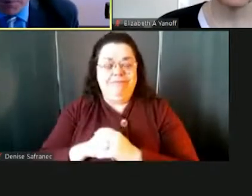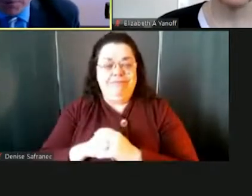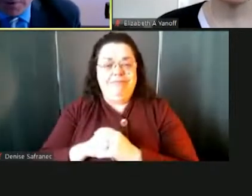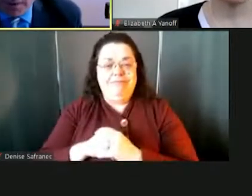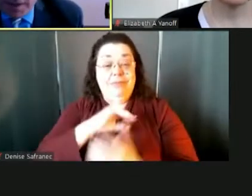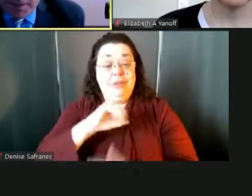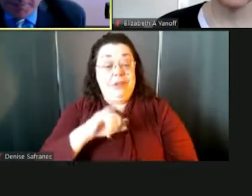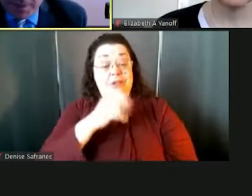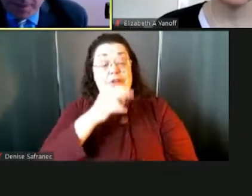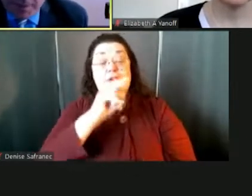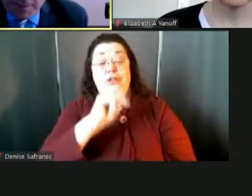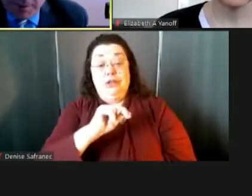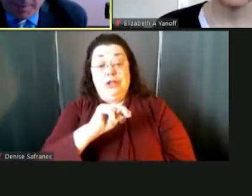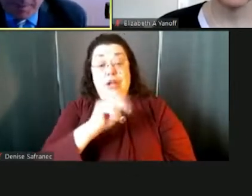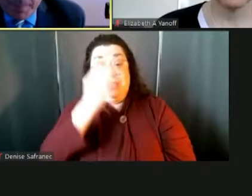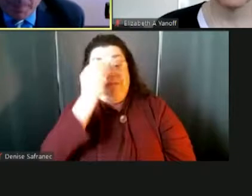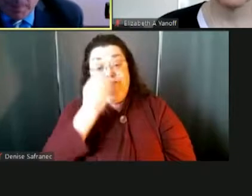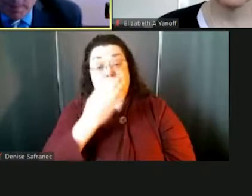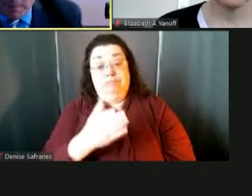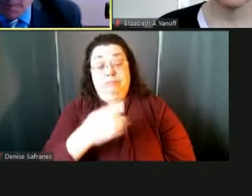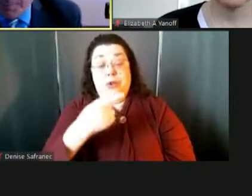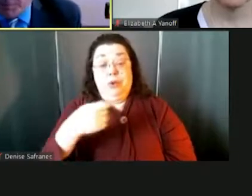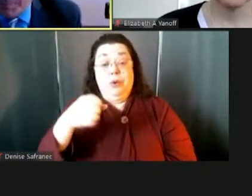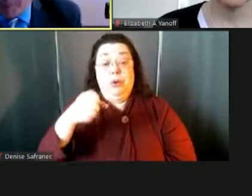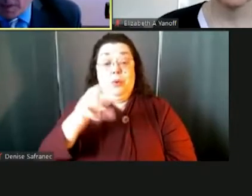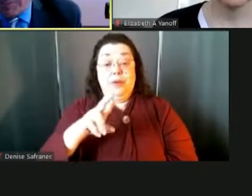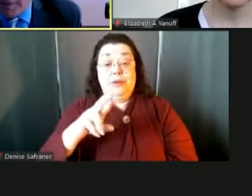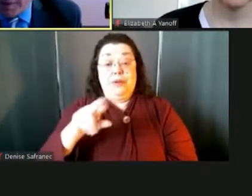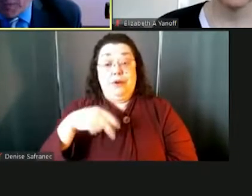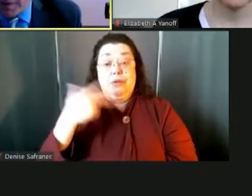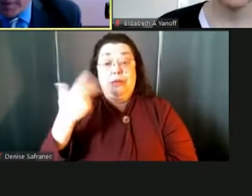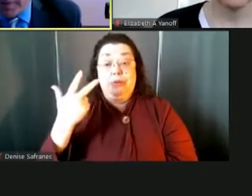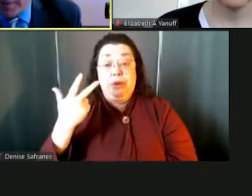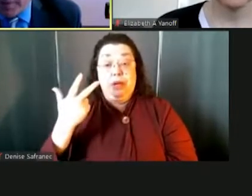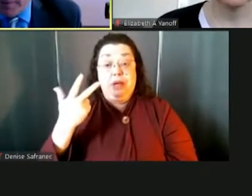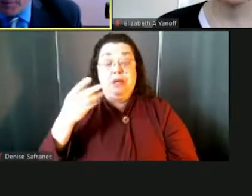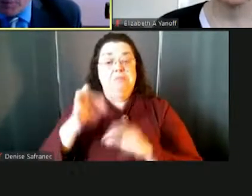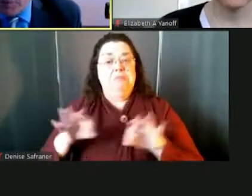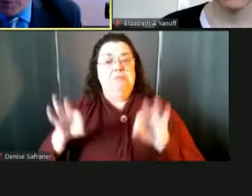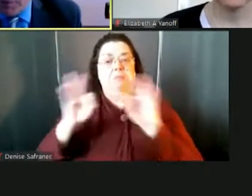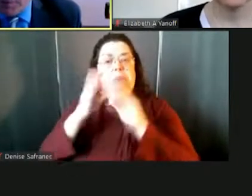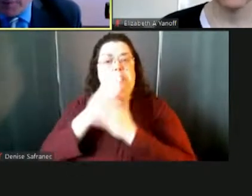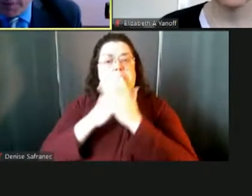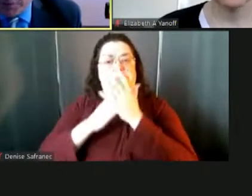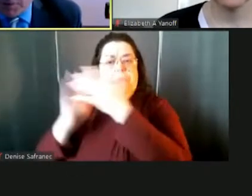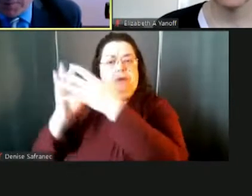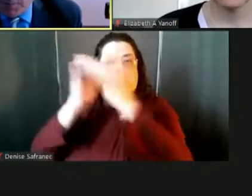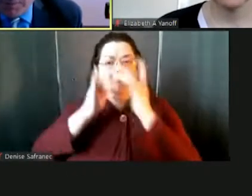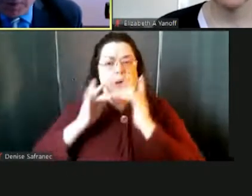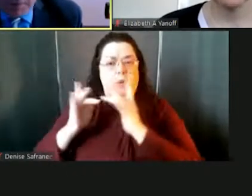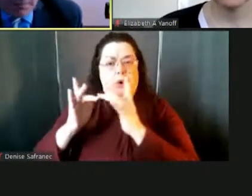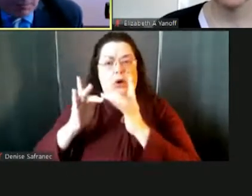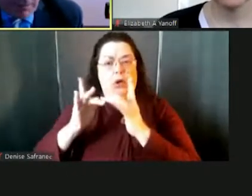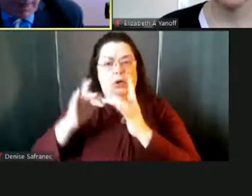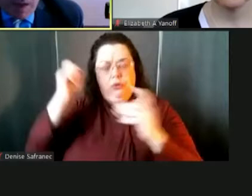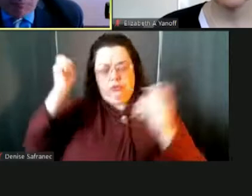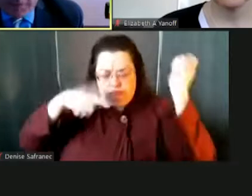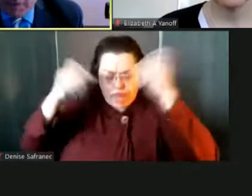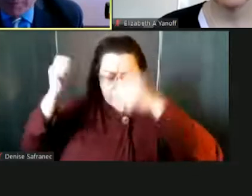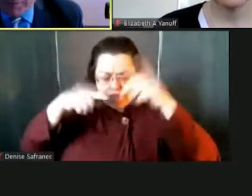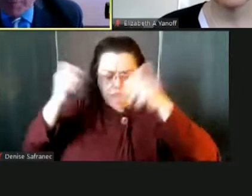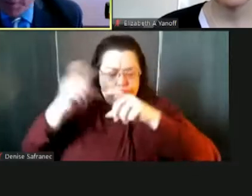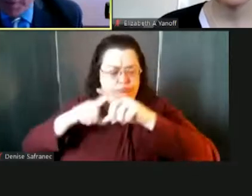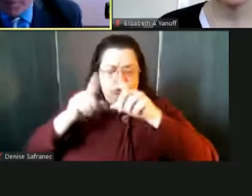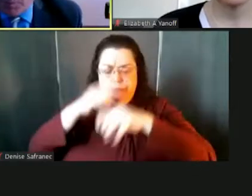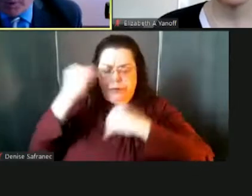Dr. Cruz has been, um, an important part of our network to brainstorm. We may right now